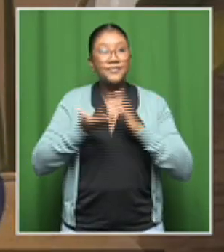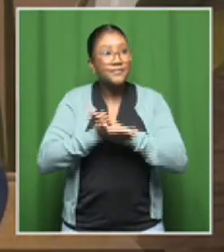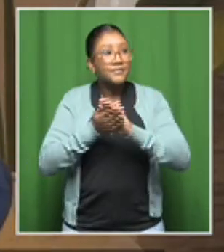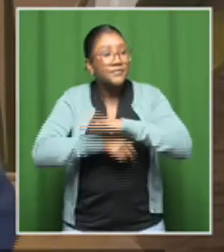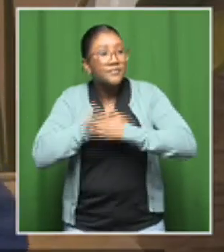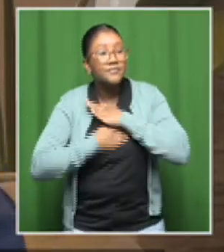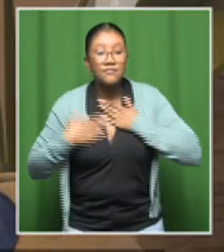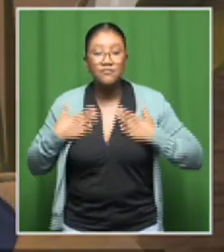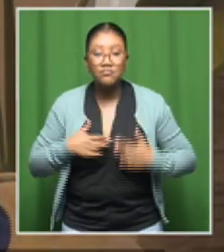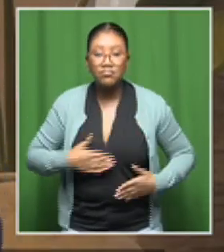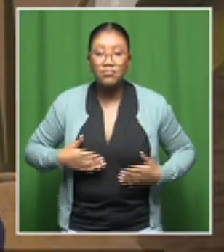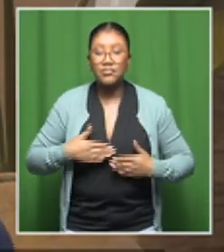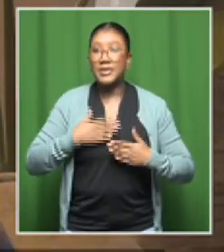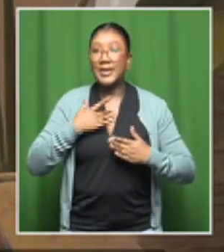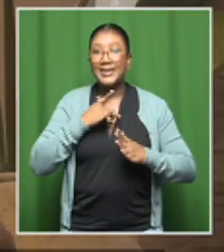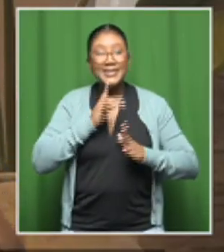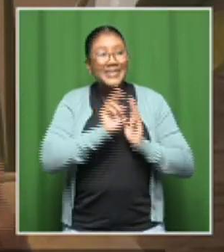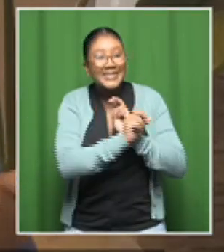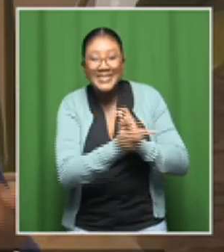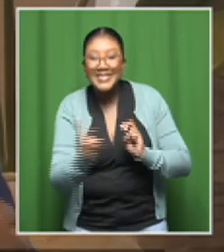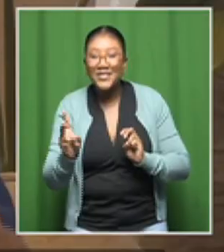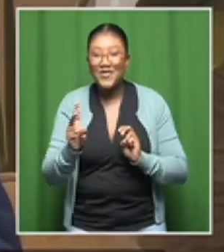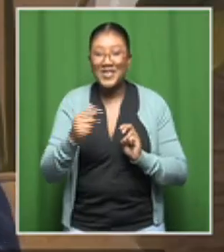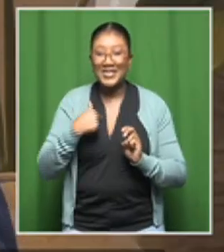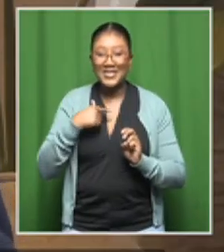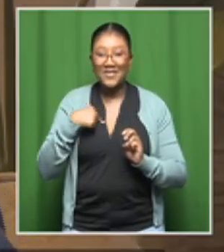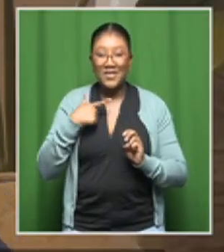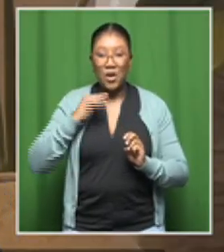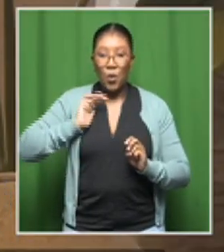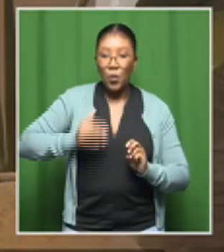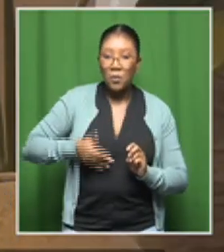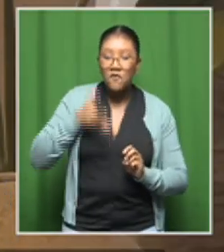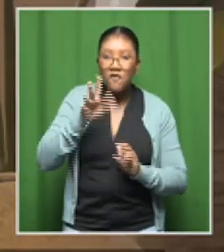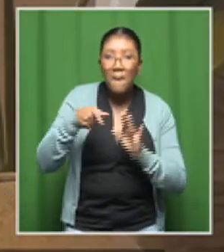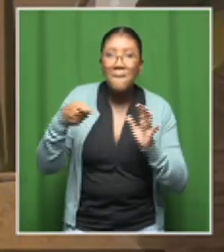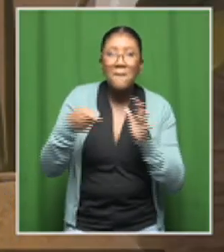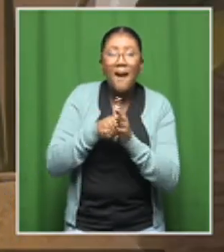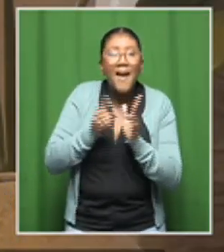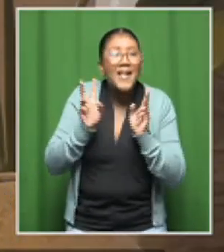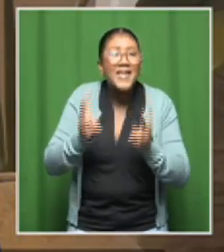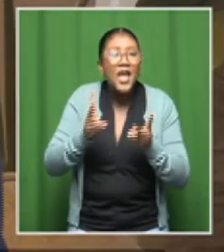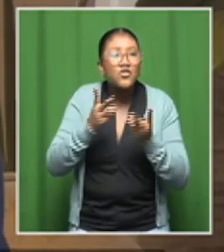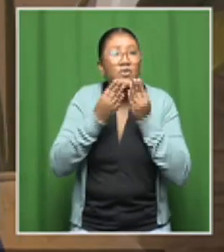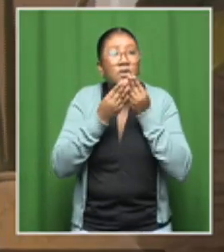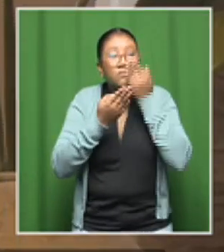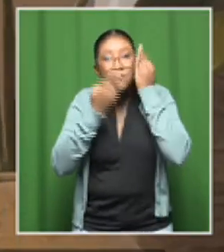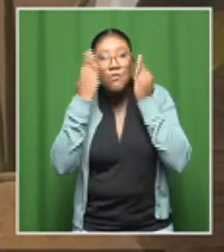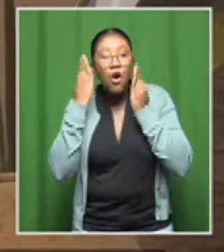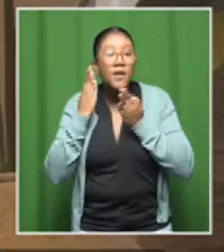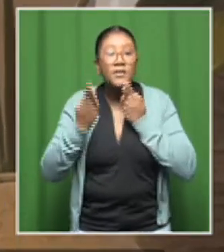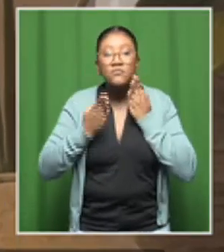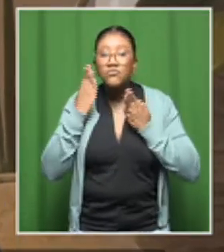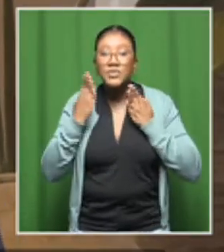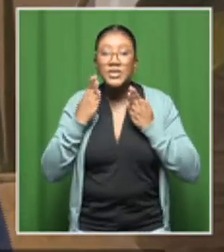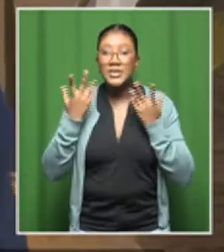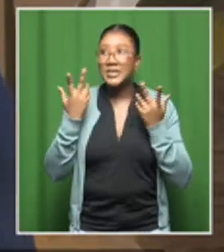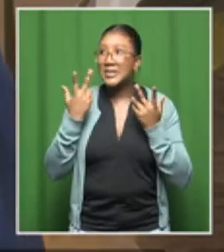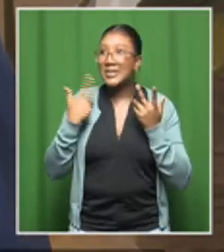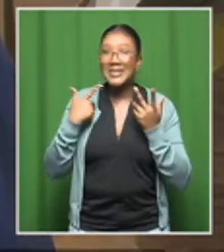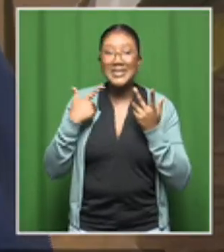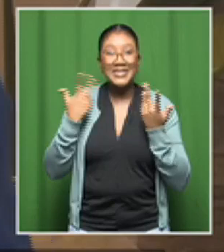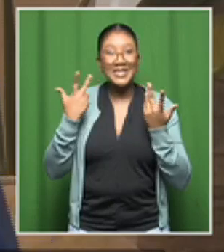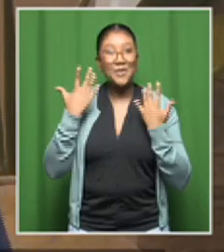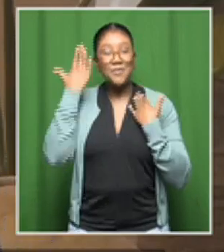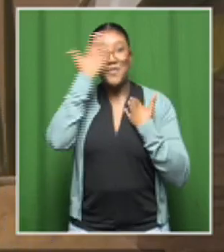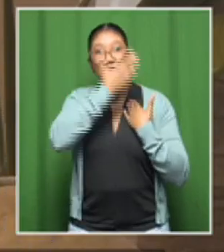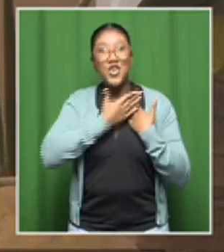looking out now for more natural sort of products and I suppose the women and others around here are the